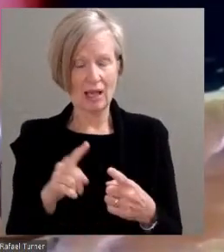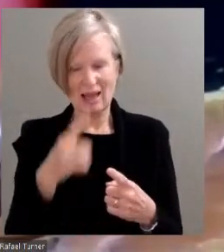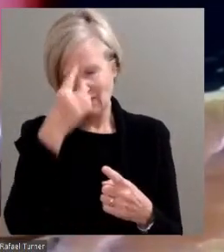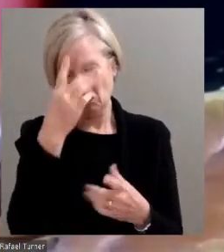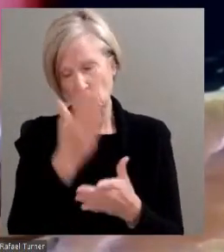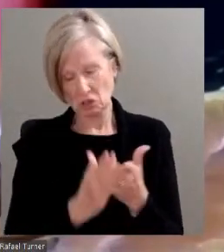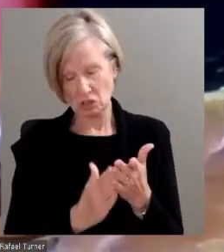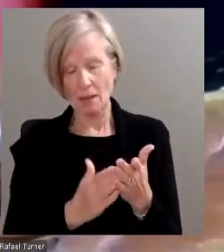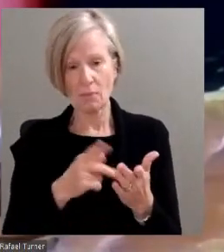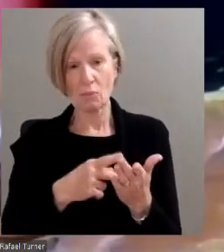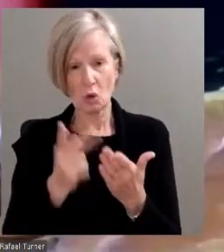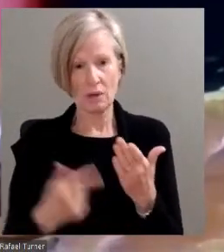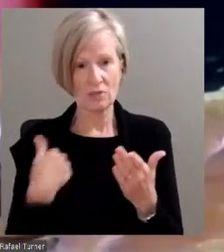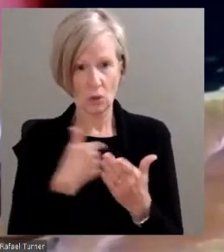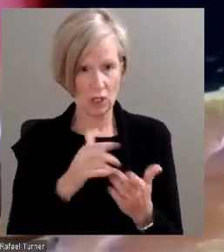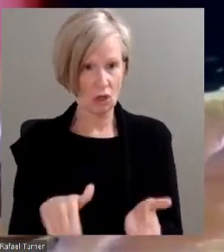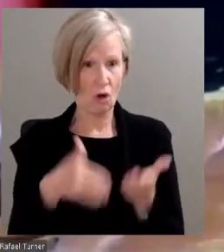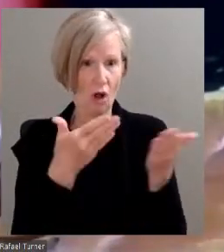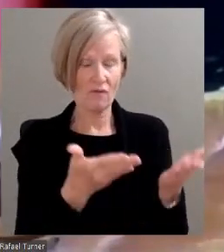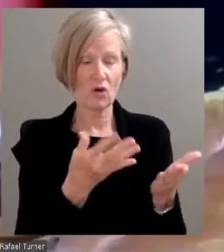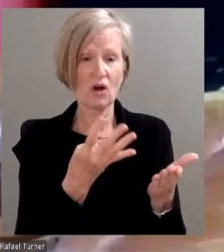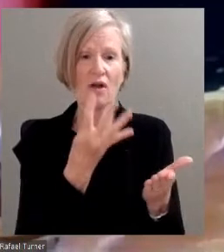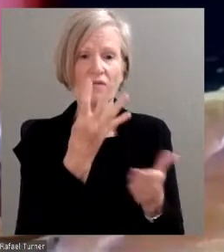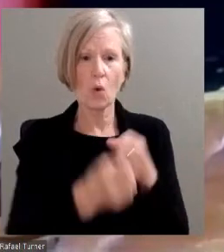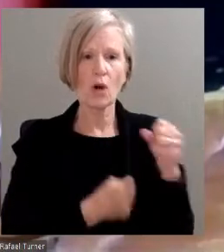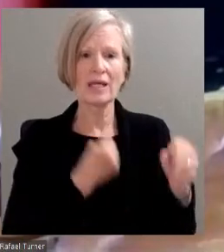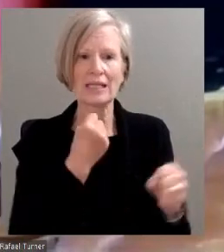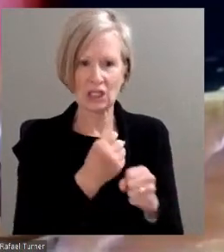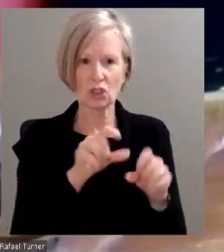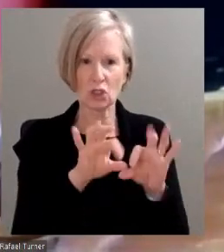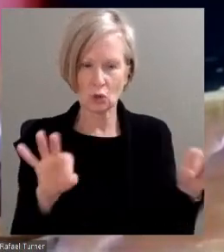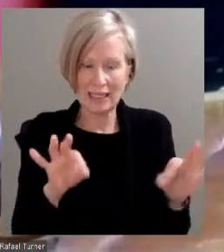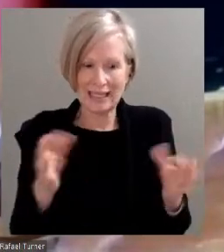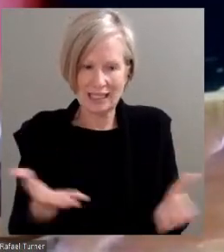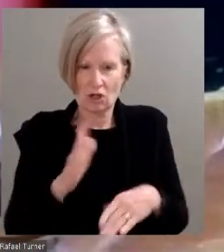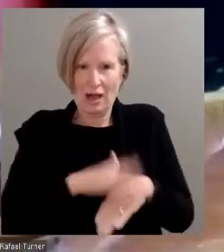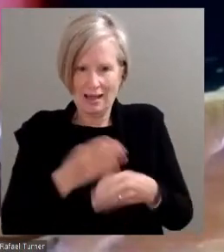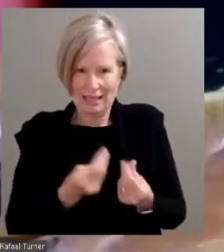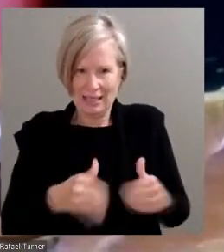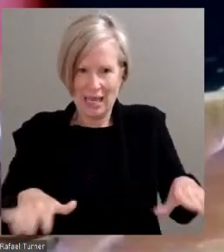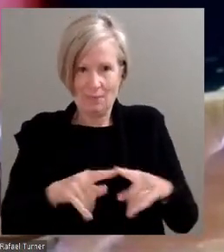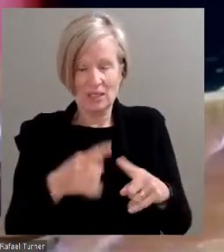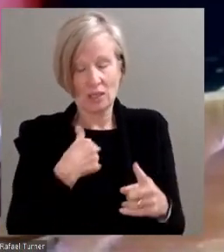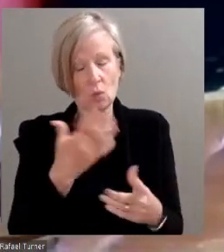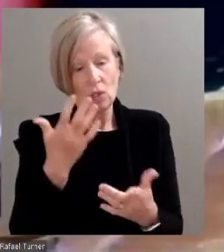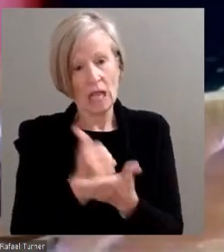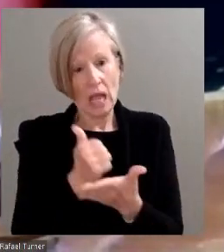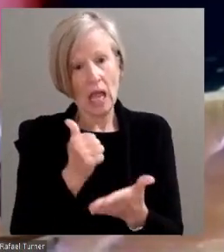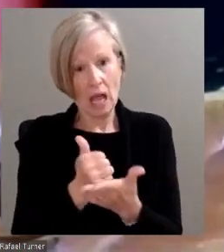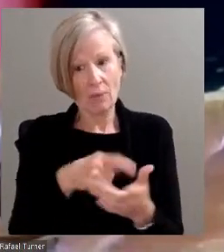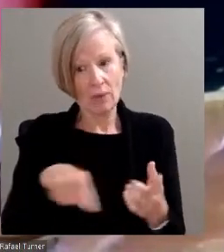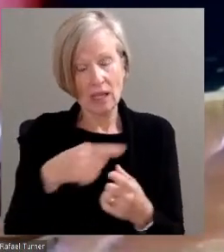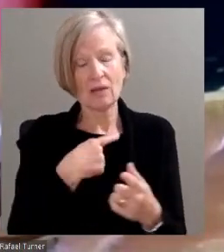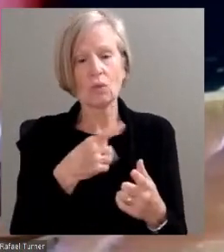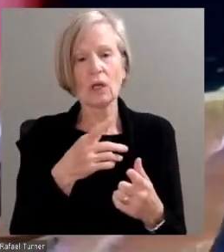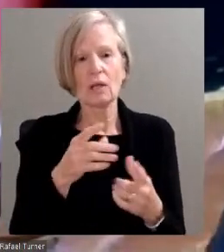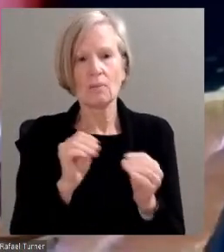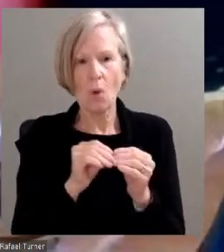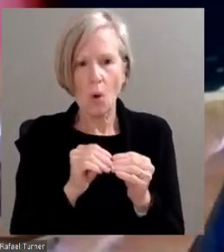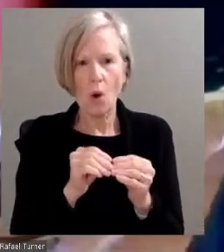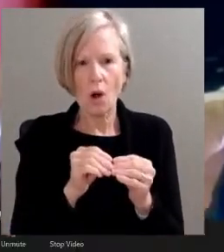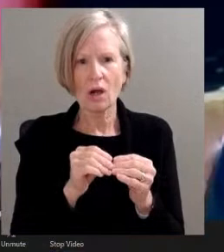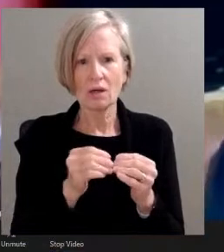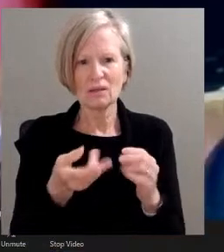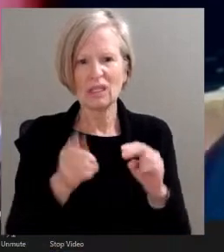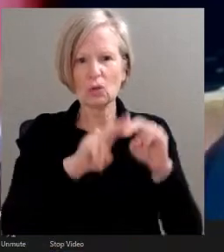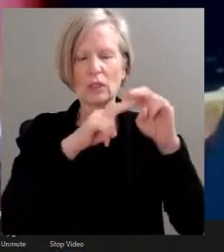four-year students on Mott's campus in the future and have a great impact and also be able to bolster enrollment in that way. Thank